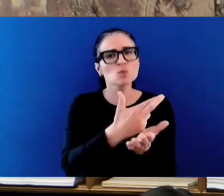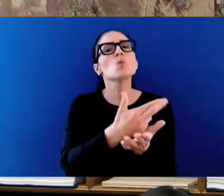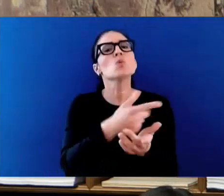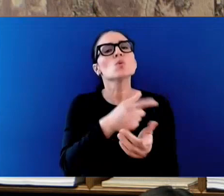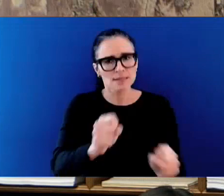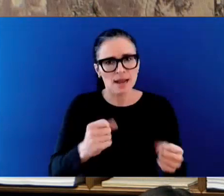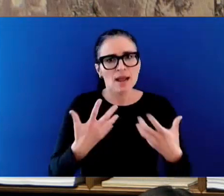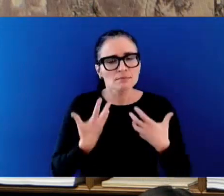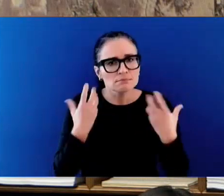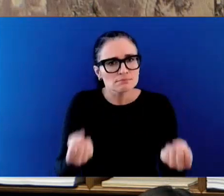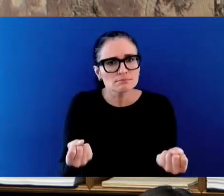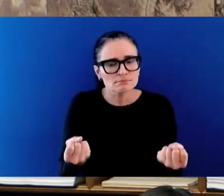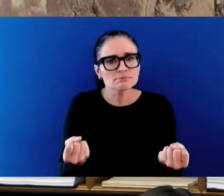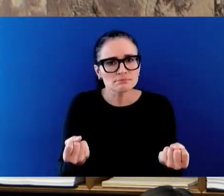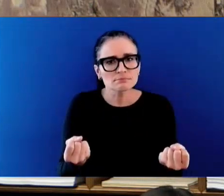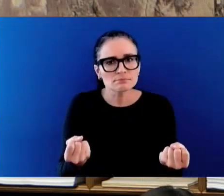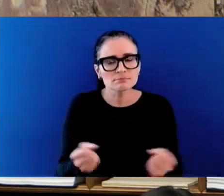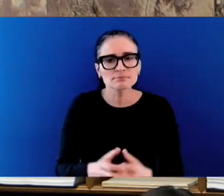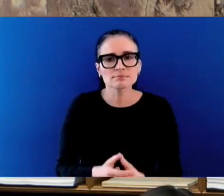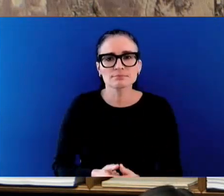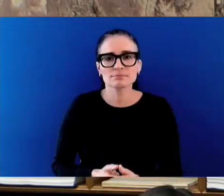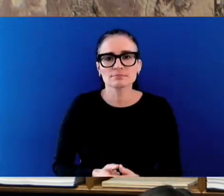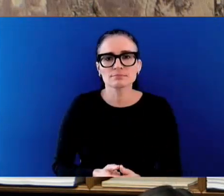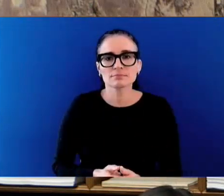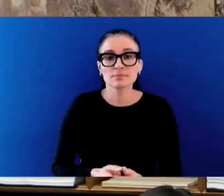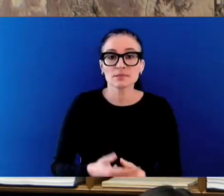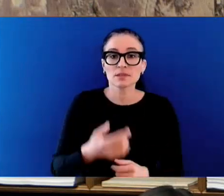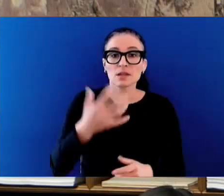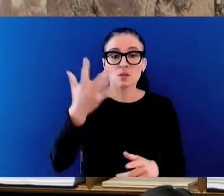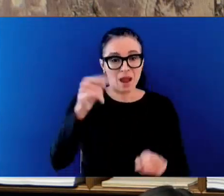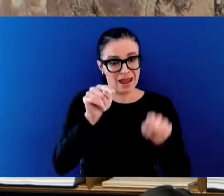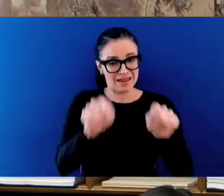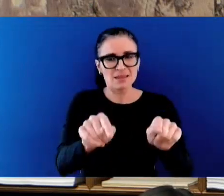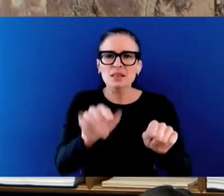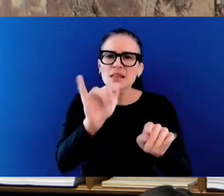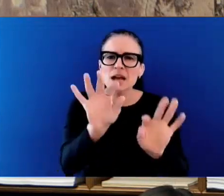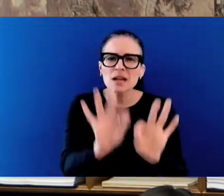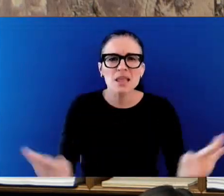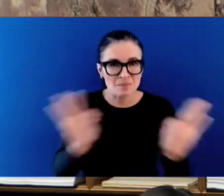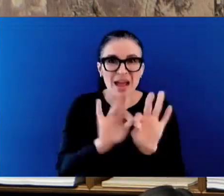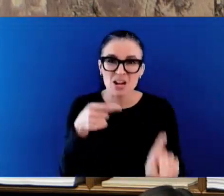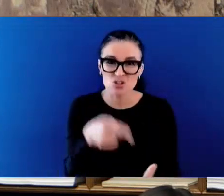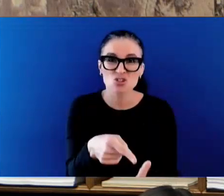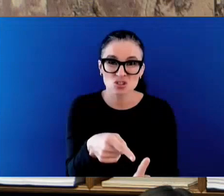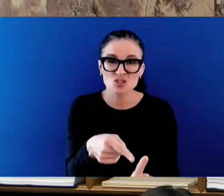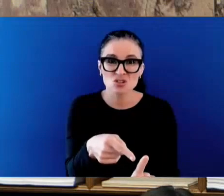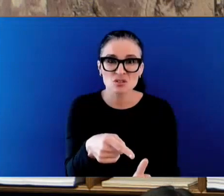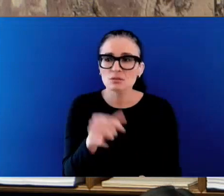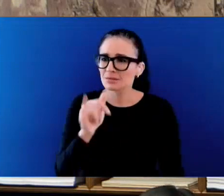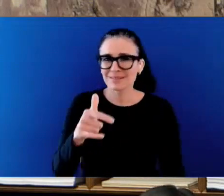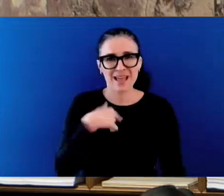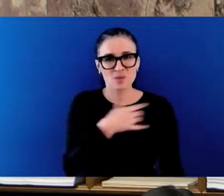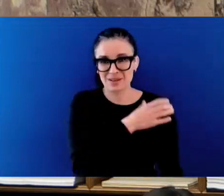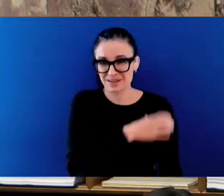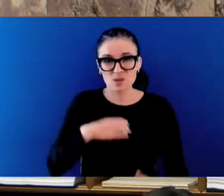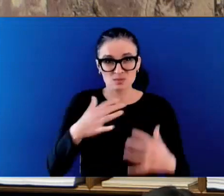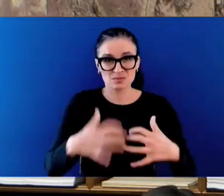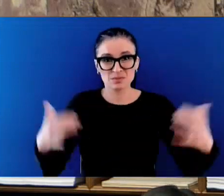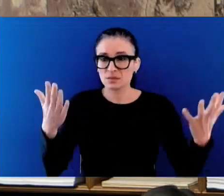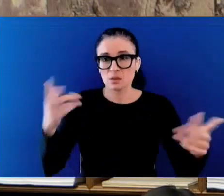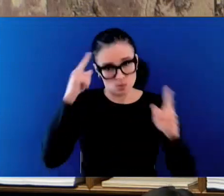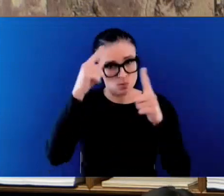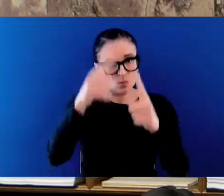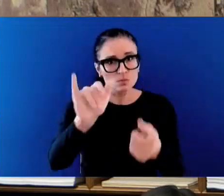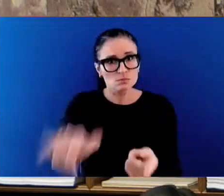Because that's what matters. That's what this side of the House is all about, Honourable Speaker, keeping communities safe and ensuring people